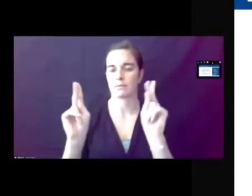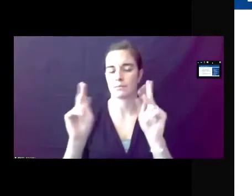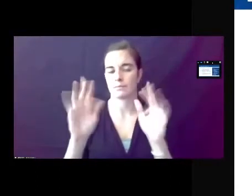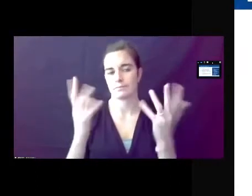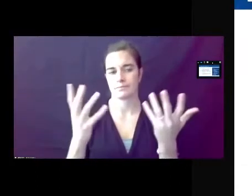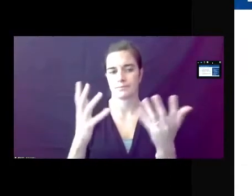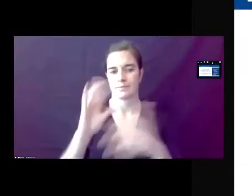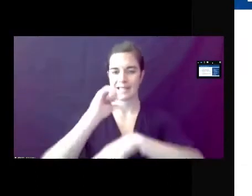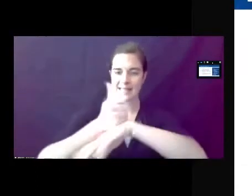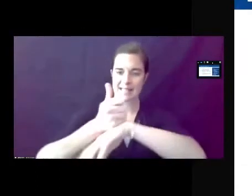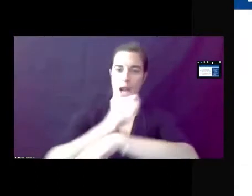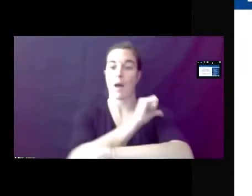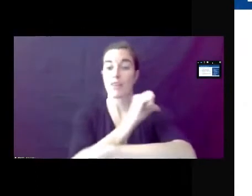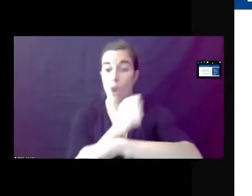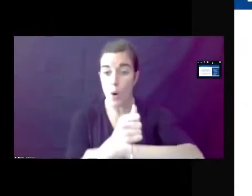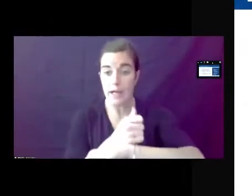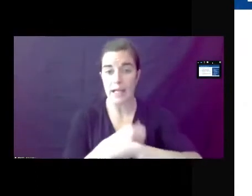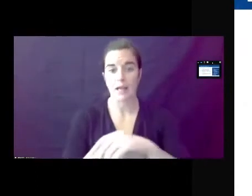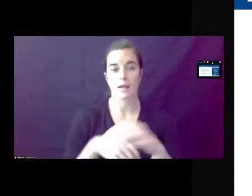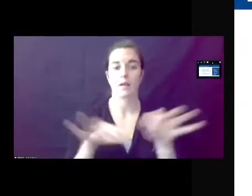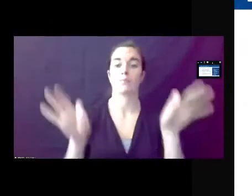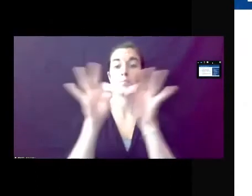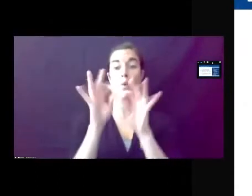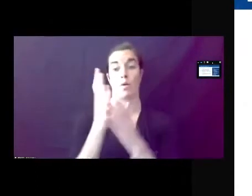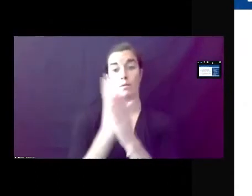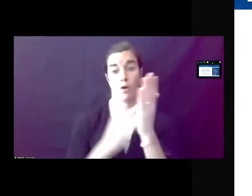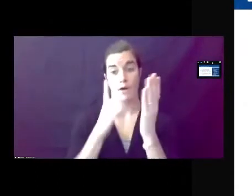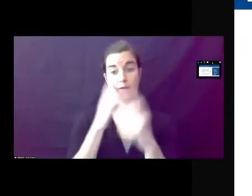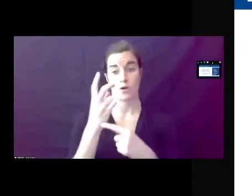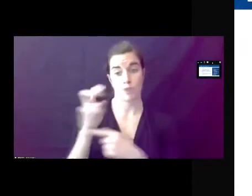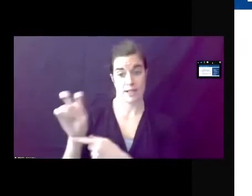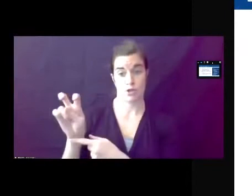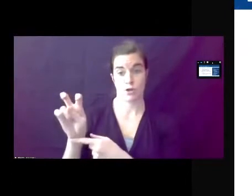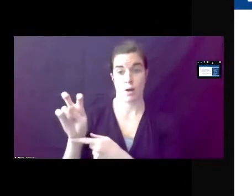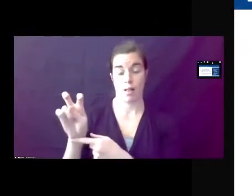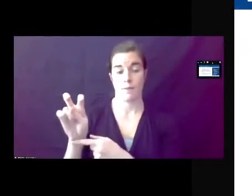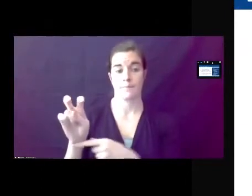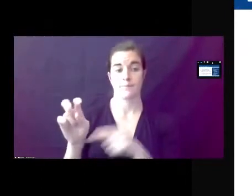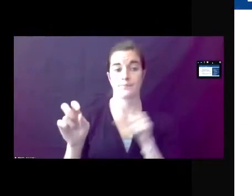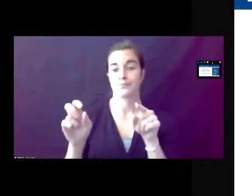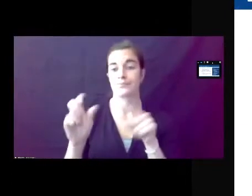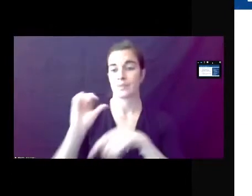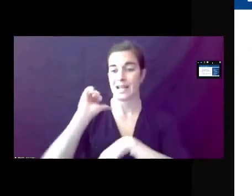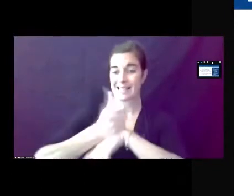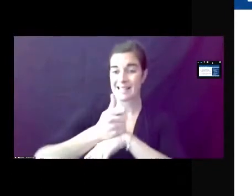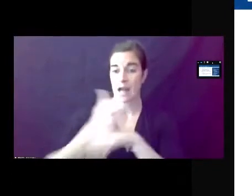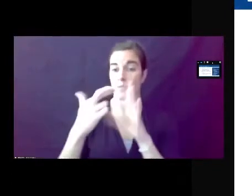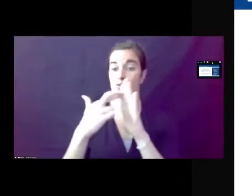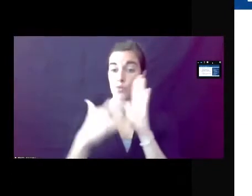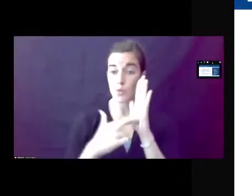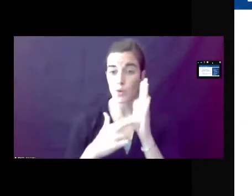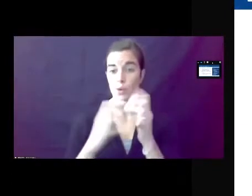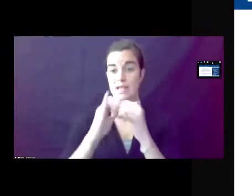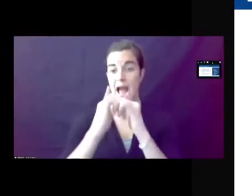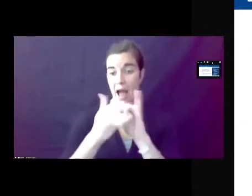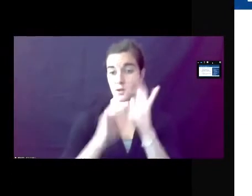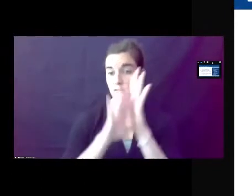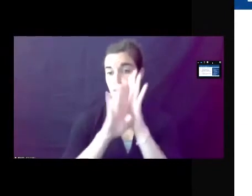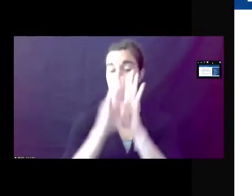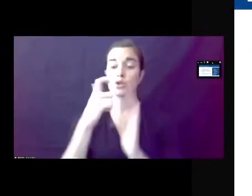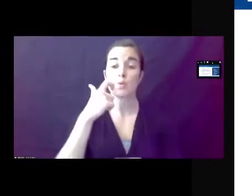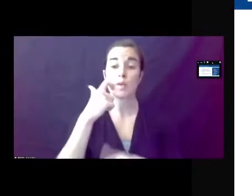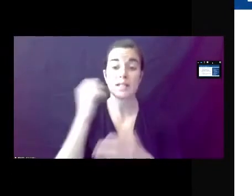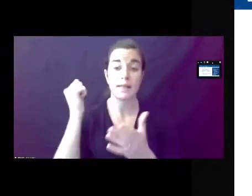authority. An important part of the section is the transitional provisions. These establish the rules for how developments recently